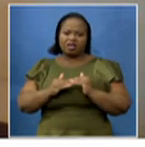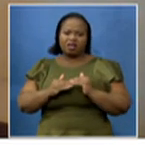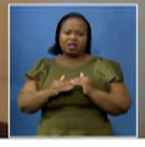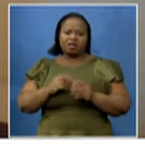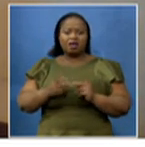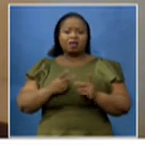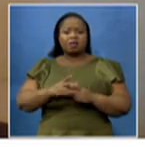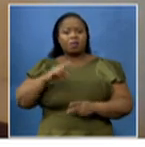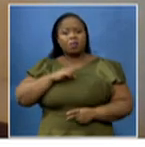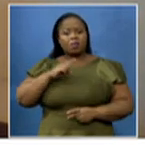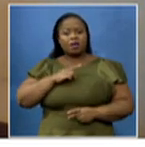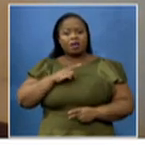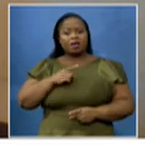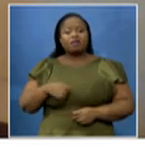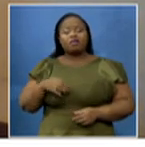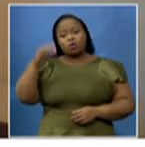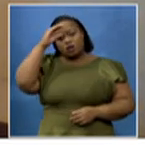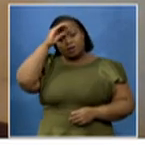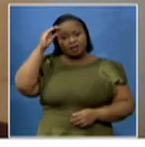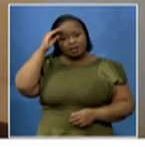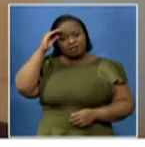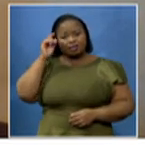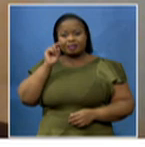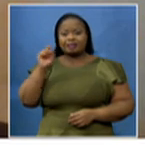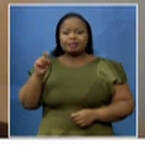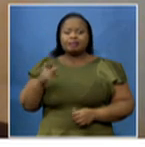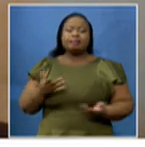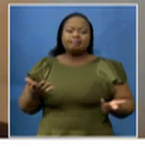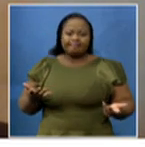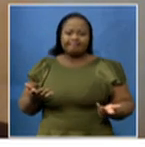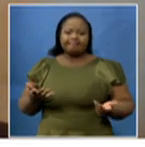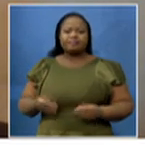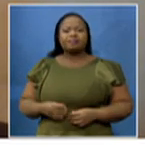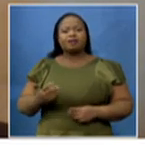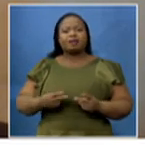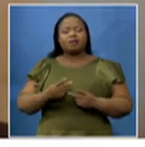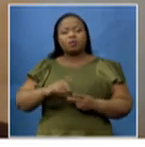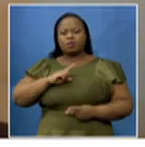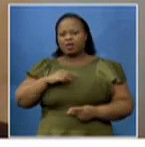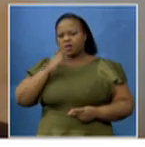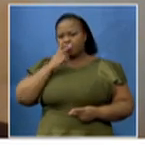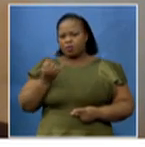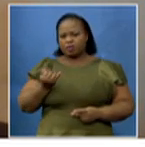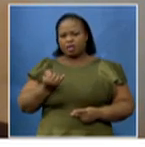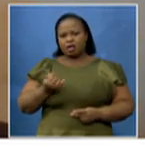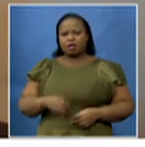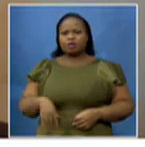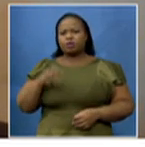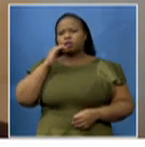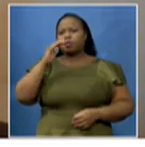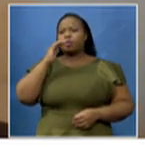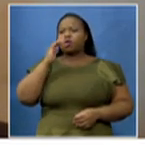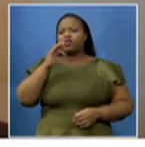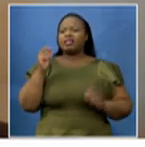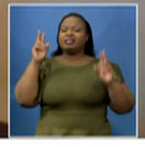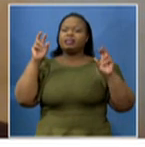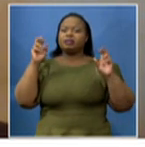the contribution of nursing, like I've said, it would have been, it appears as it was a prophecy to provide this